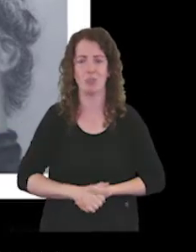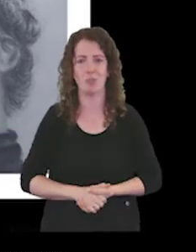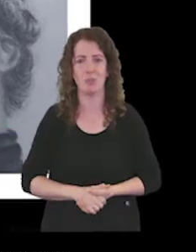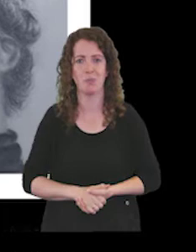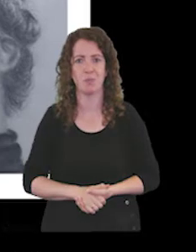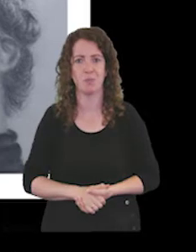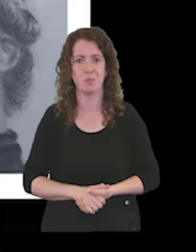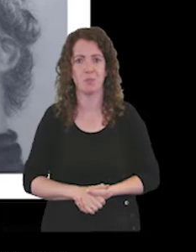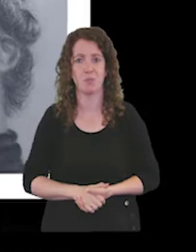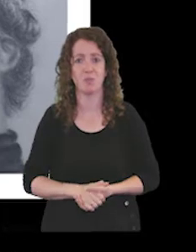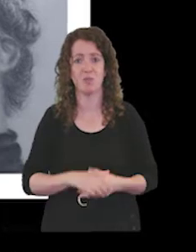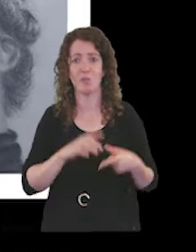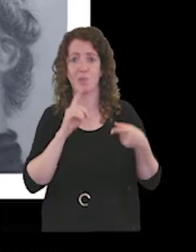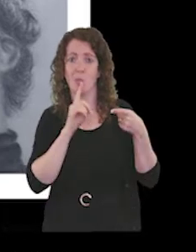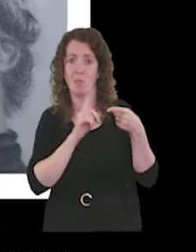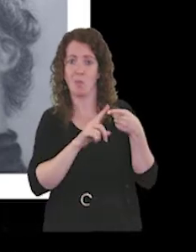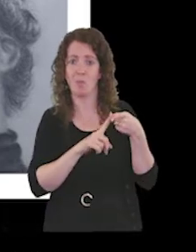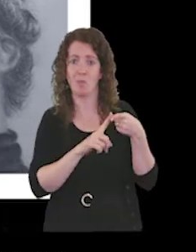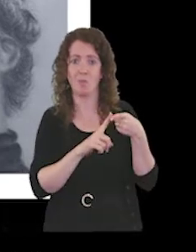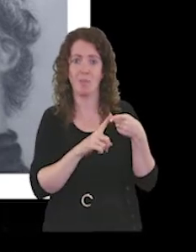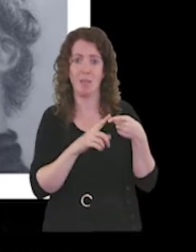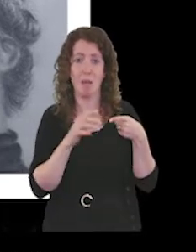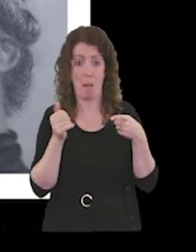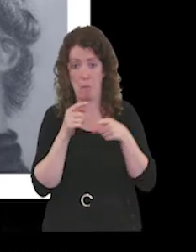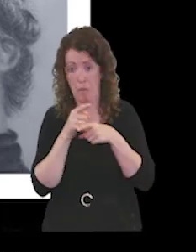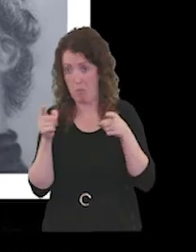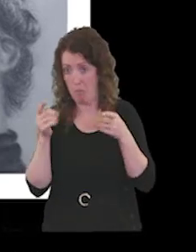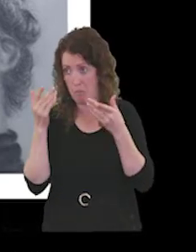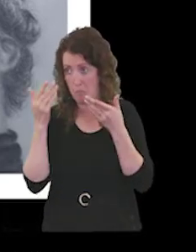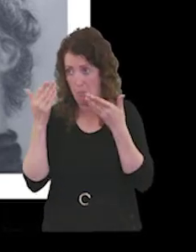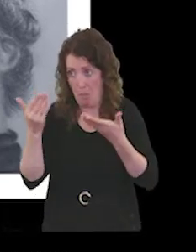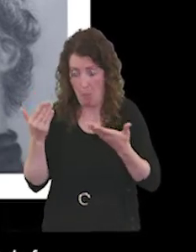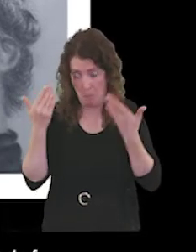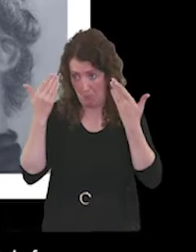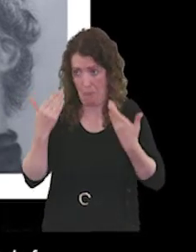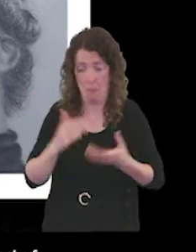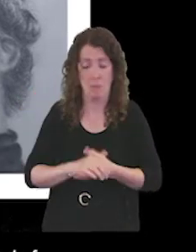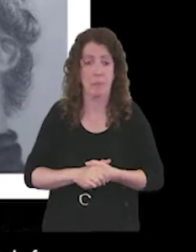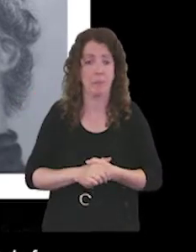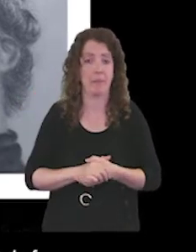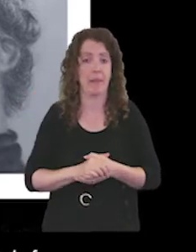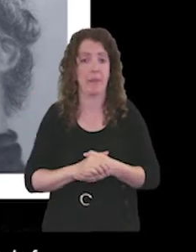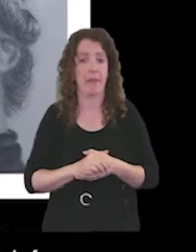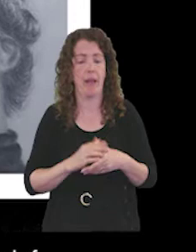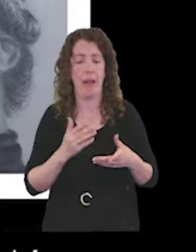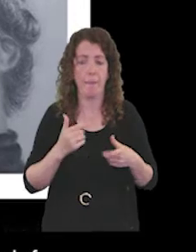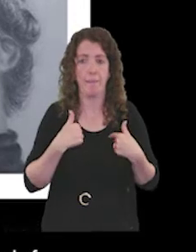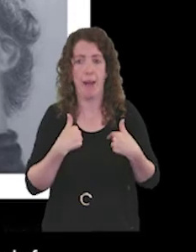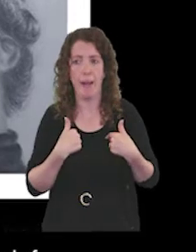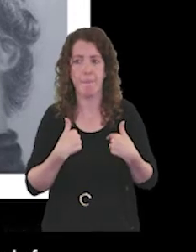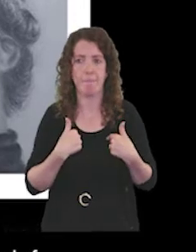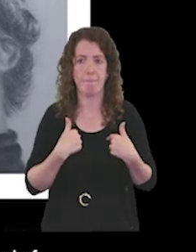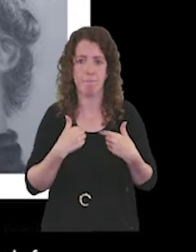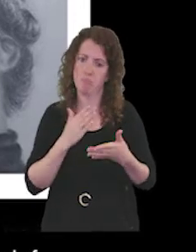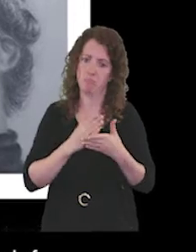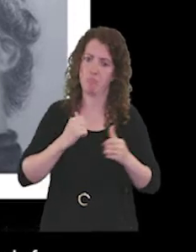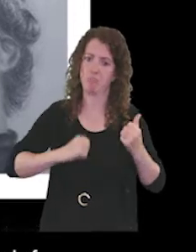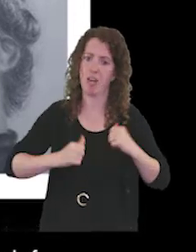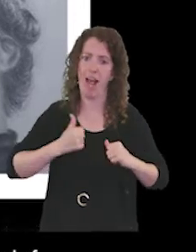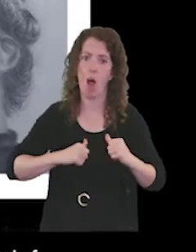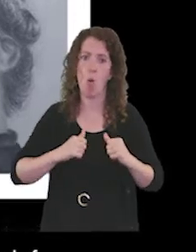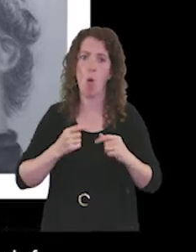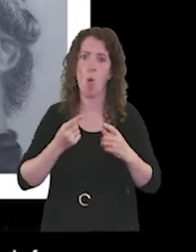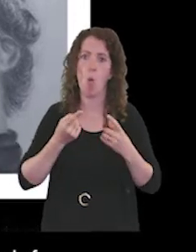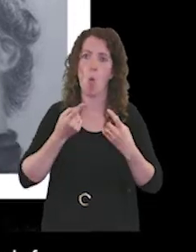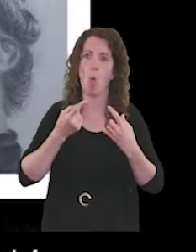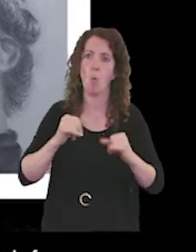So one that's perhaps not very many people will be aware of, but I'm particularly proud of. We sponsored